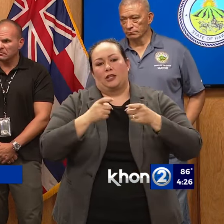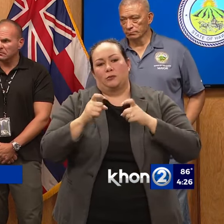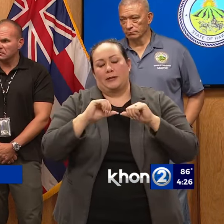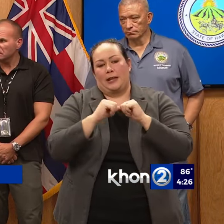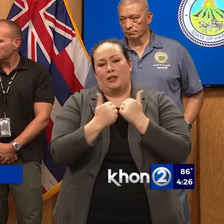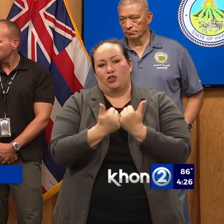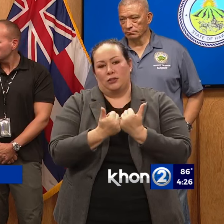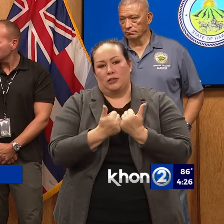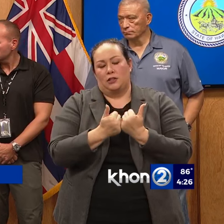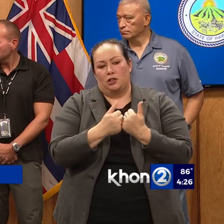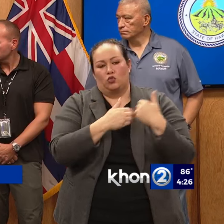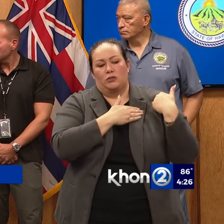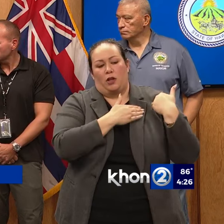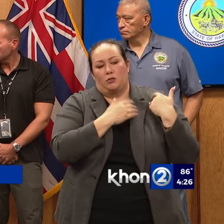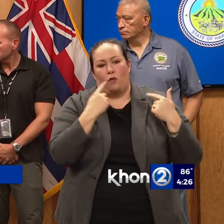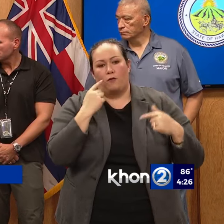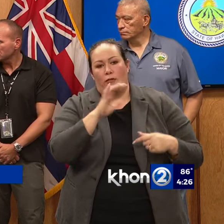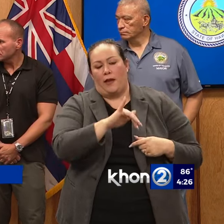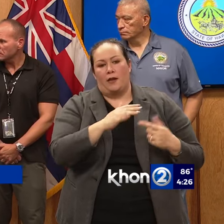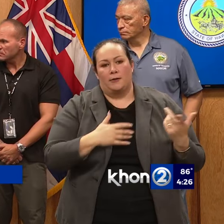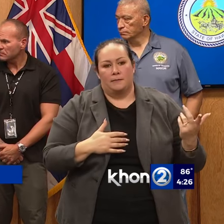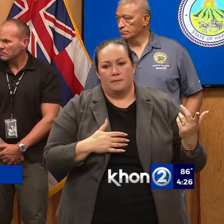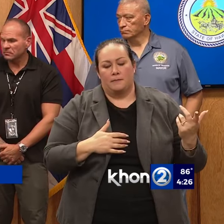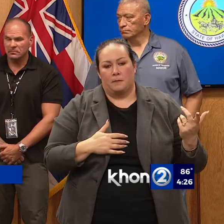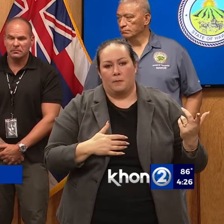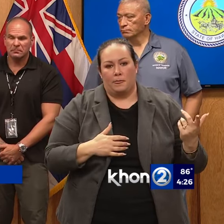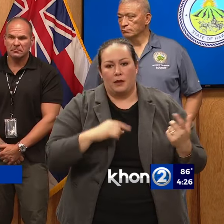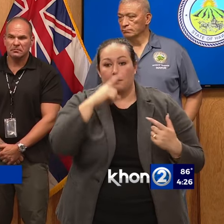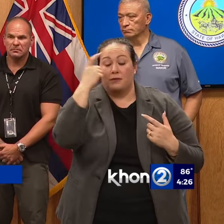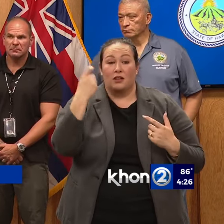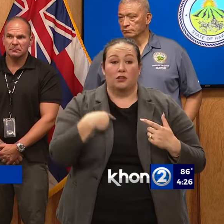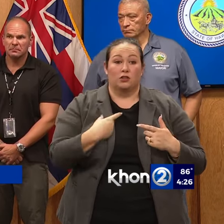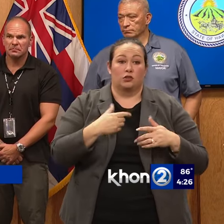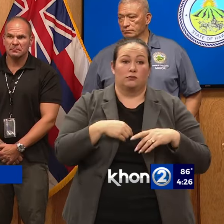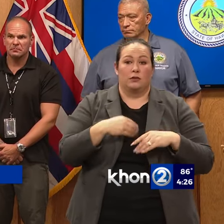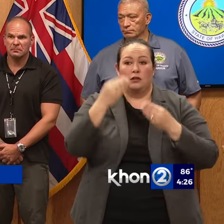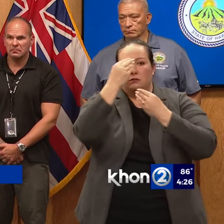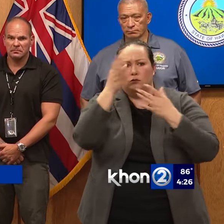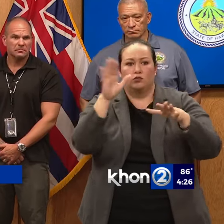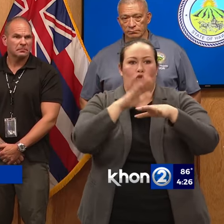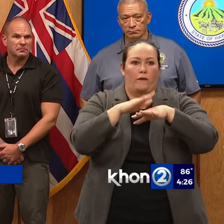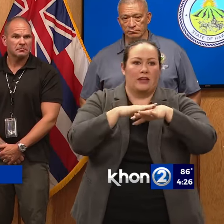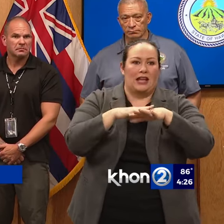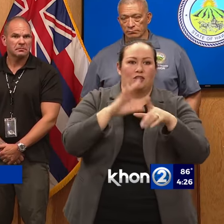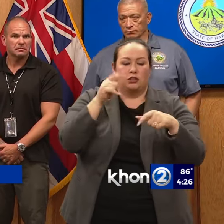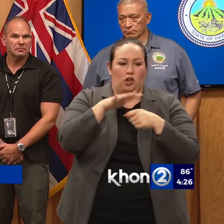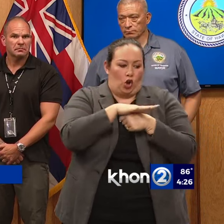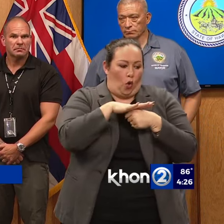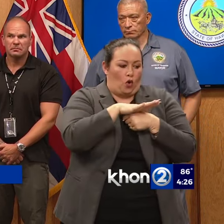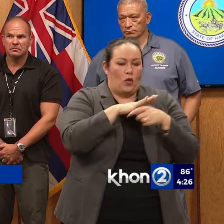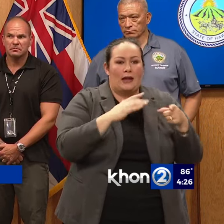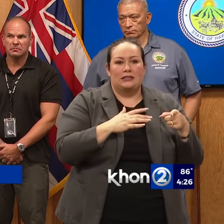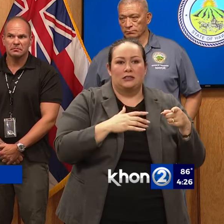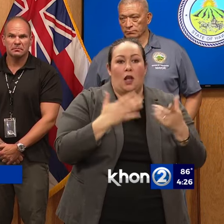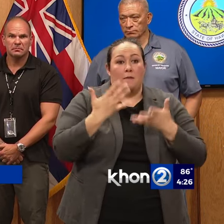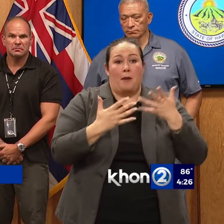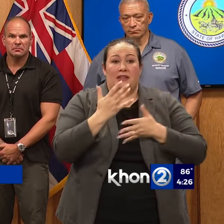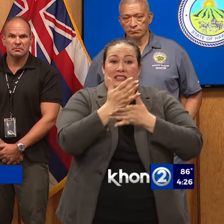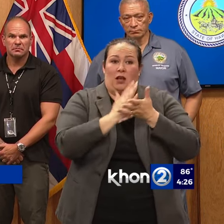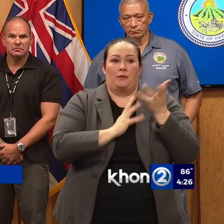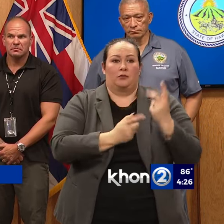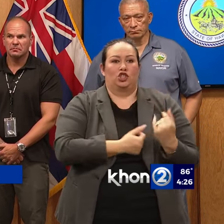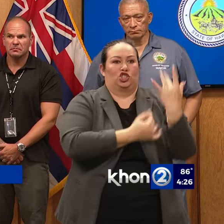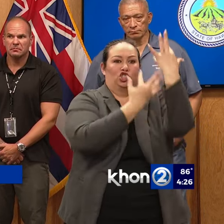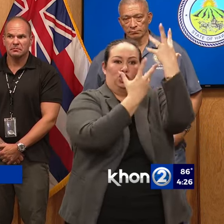So, we, I don't, because of notifications and unlocalized cell phone towers and such, there could have been some of those that were